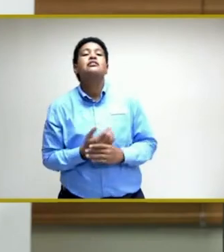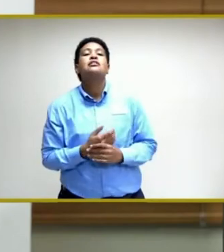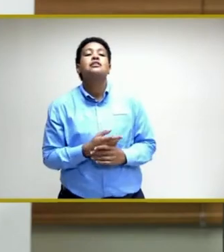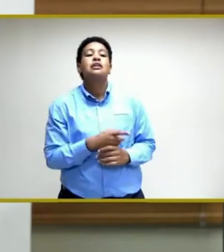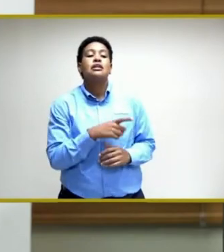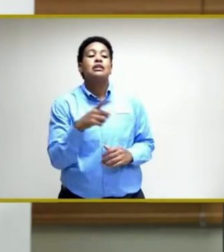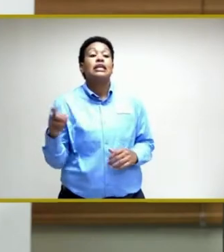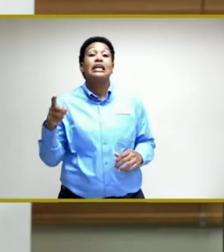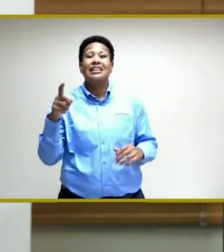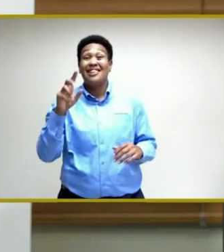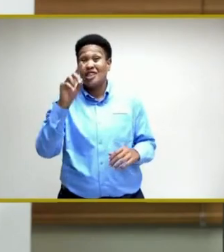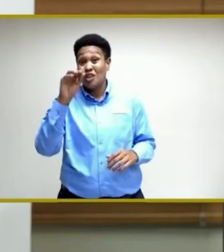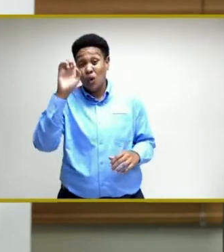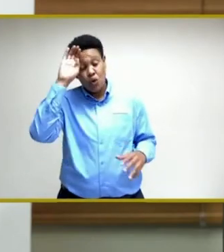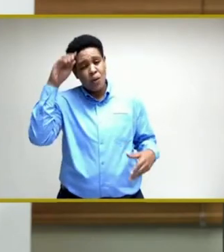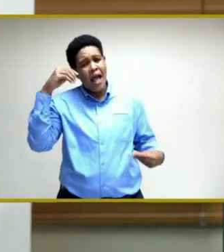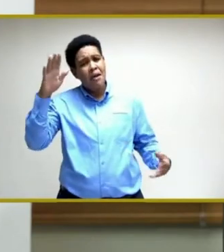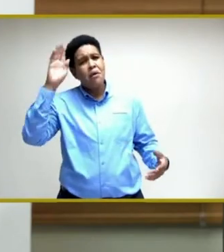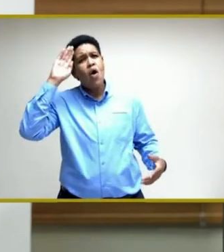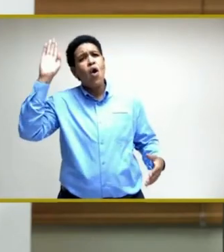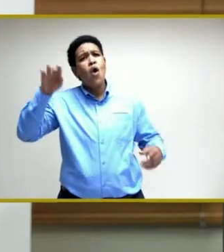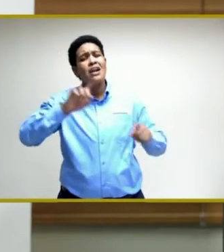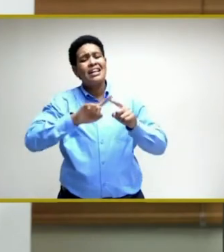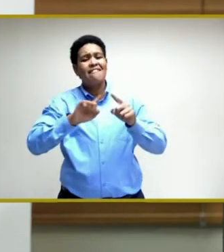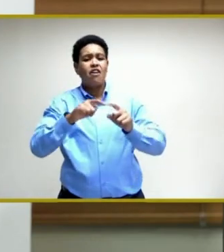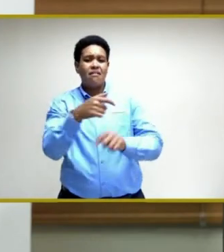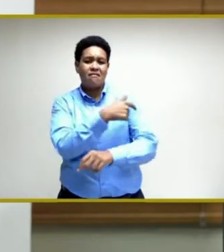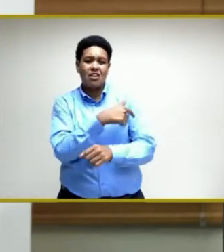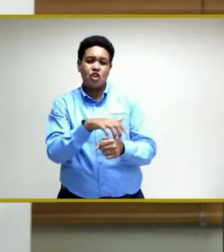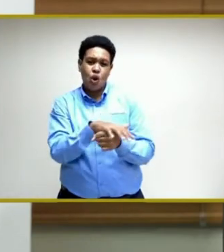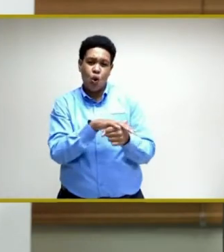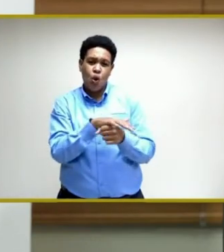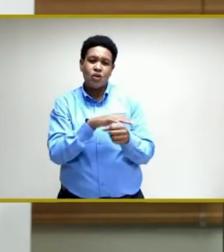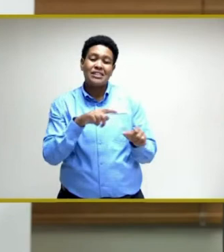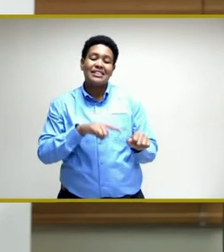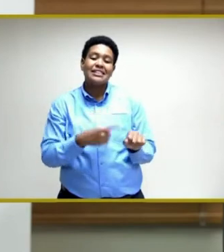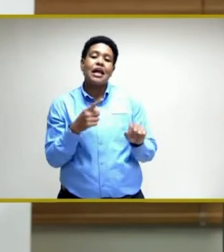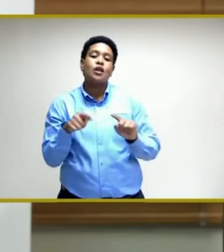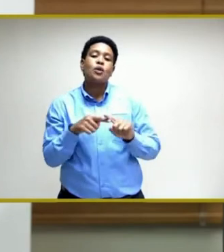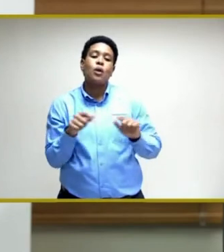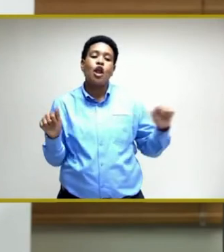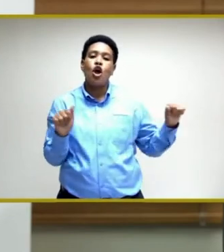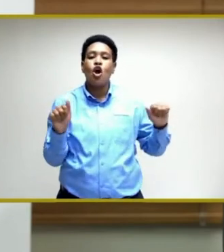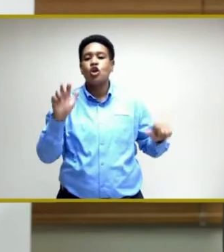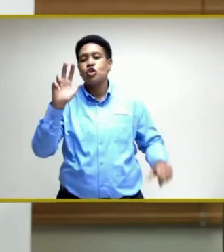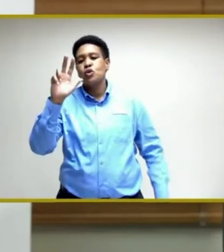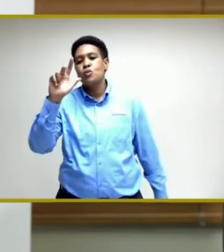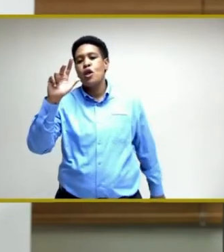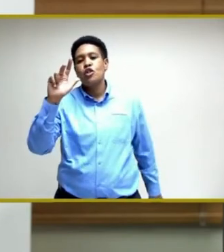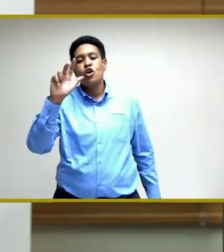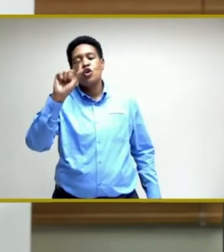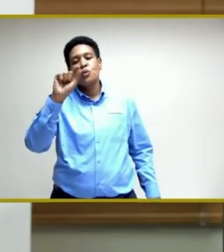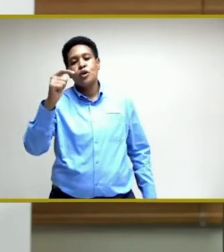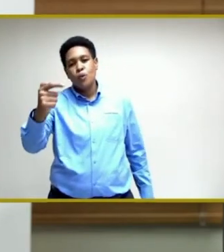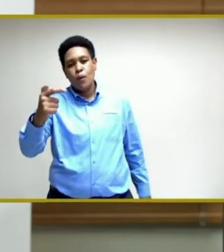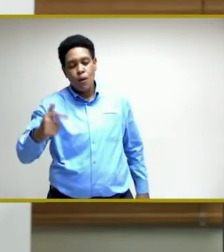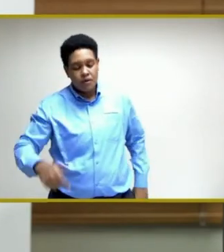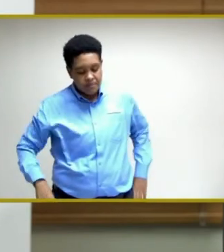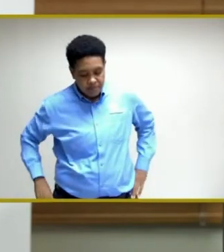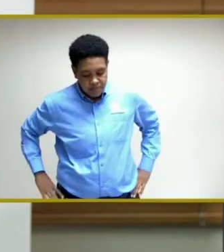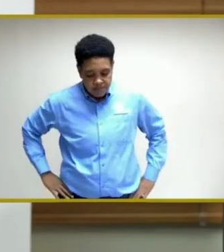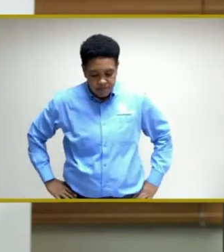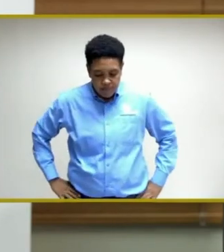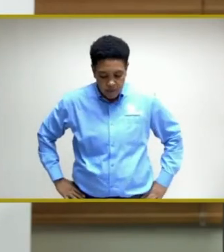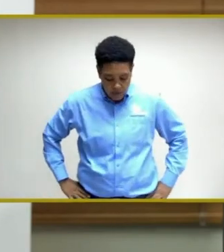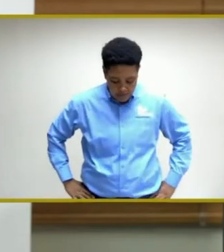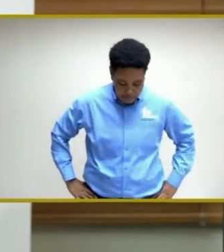doses will be administered at all vaccination sites, again, beginning August 23rd, 2021. So, we